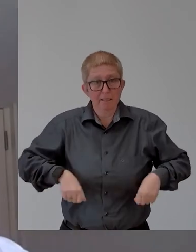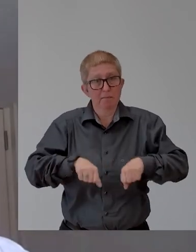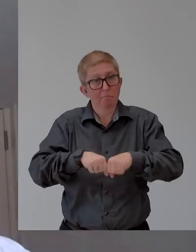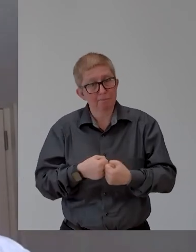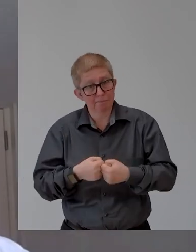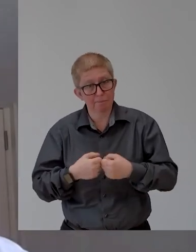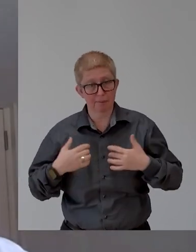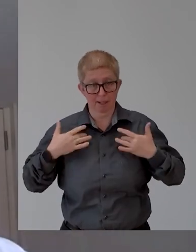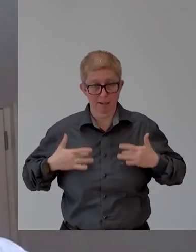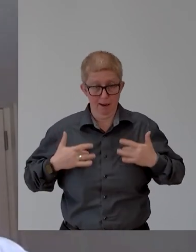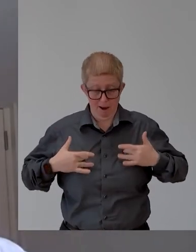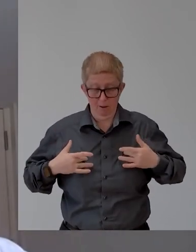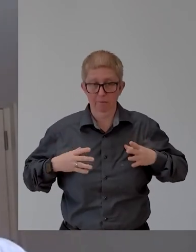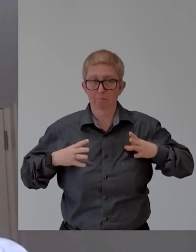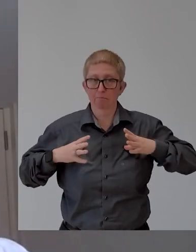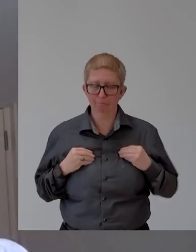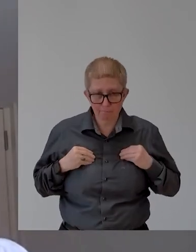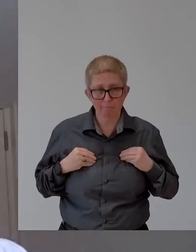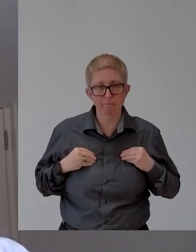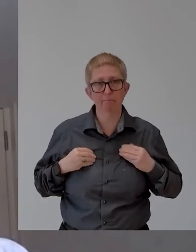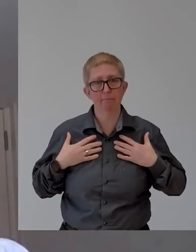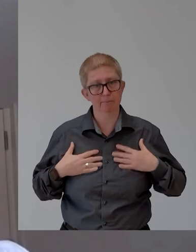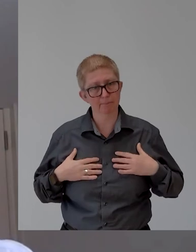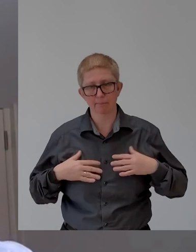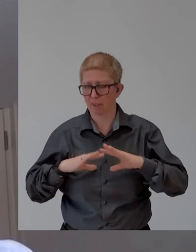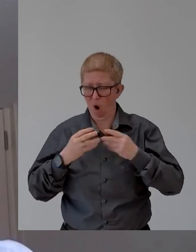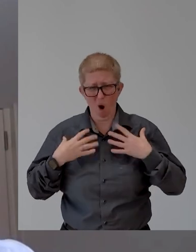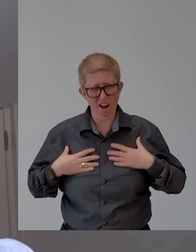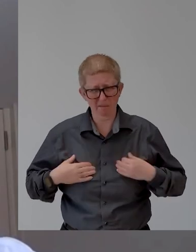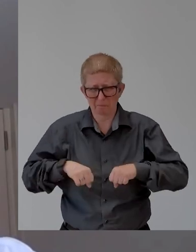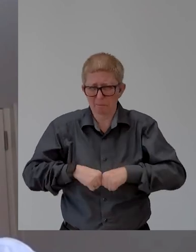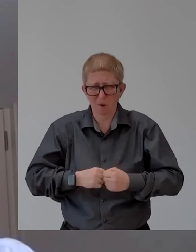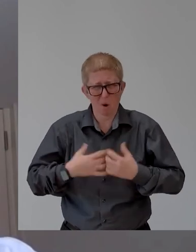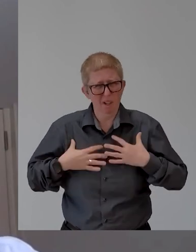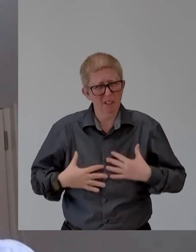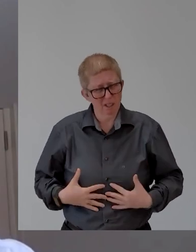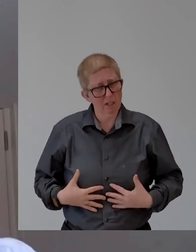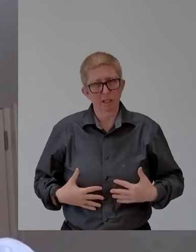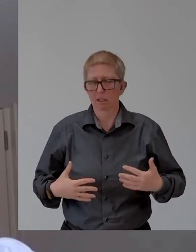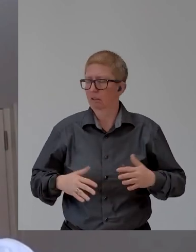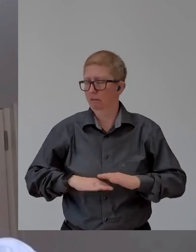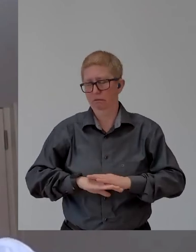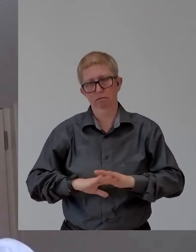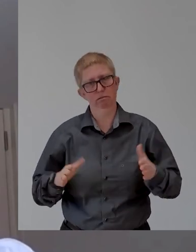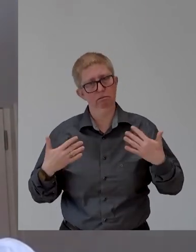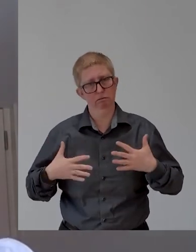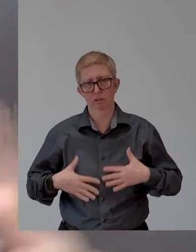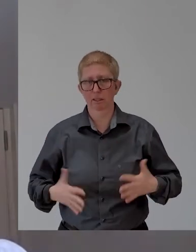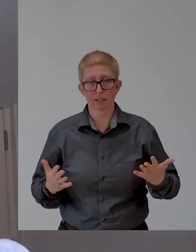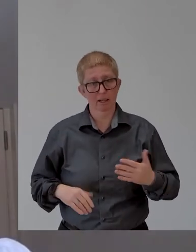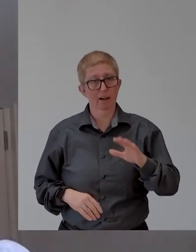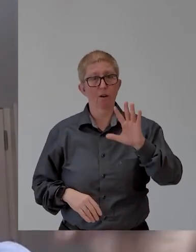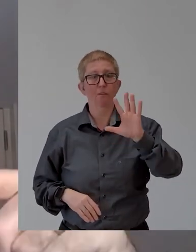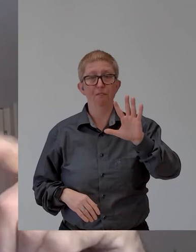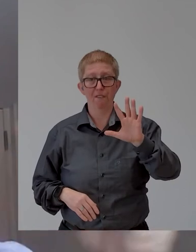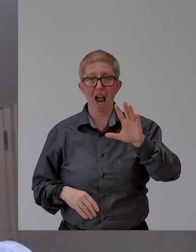I broke my sternum, lots of internal injuries. So I was a mess. Uh, spent five weeks in intensive care.